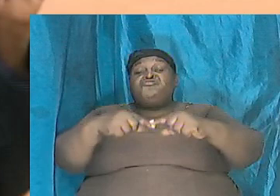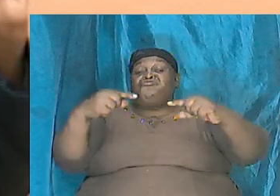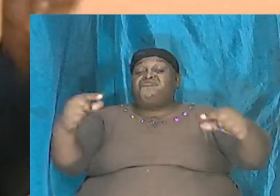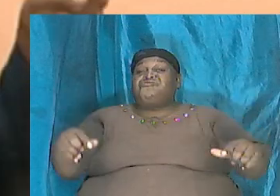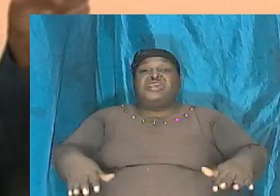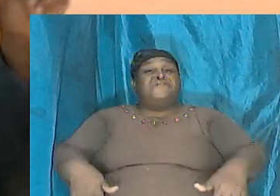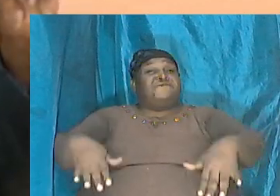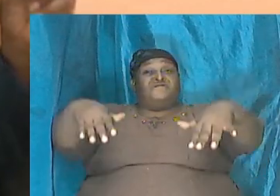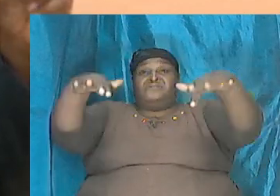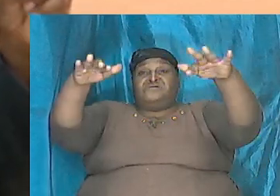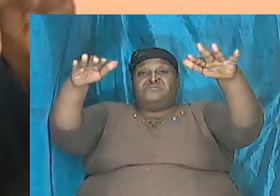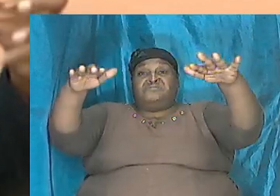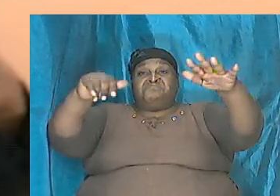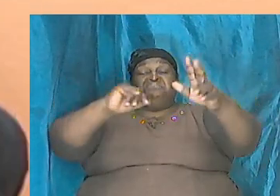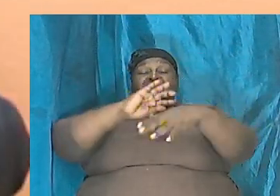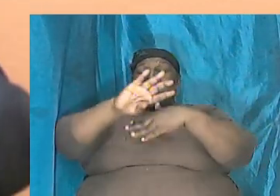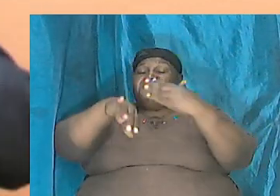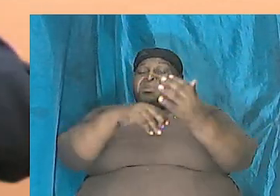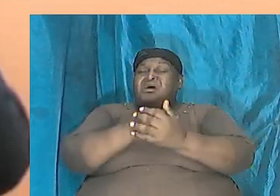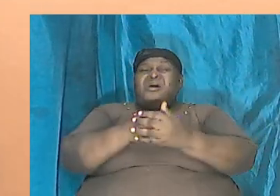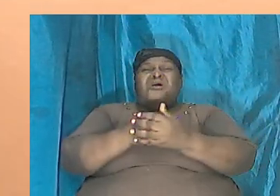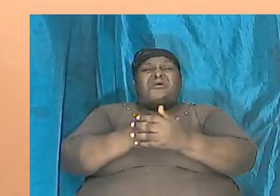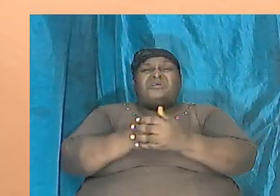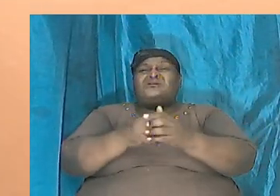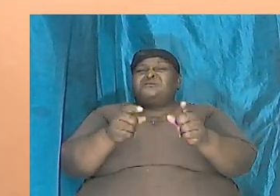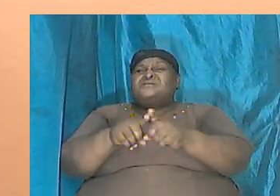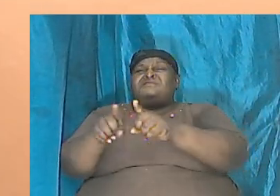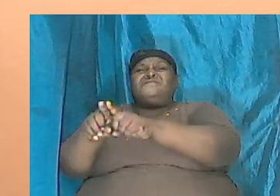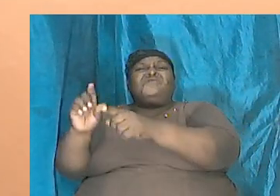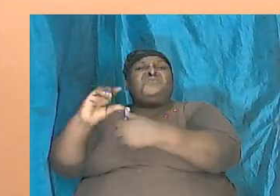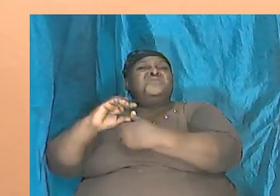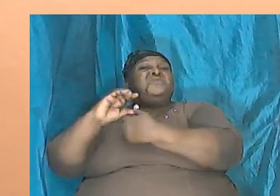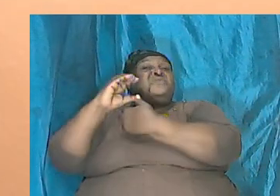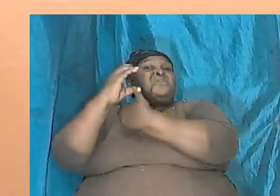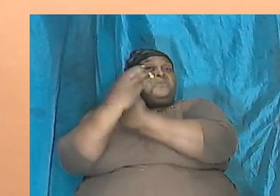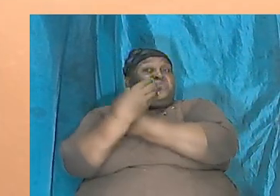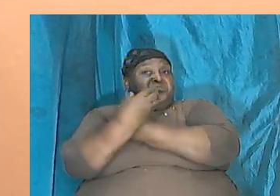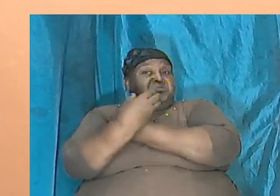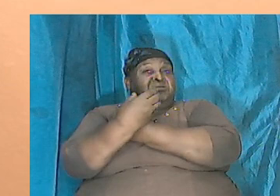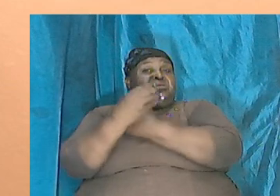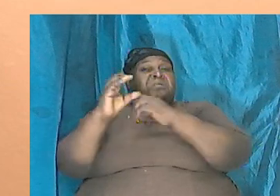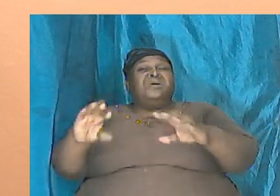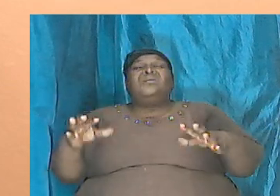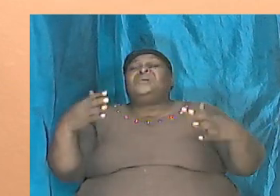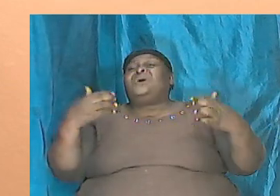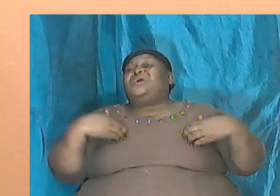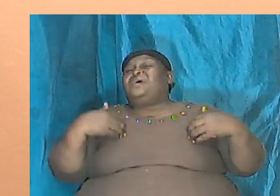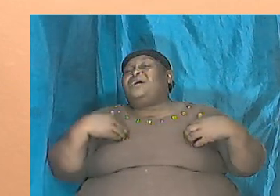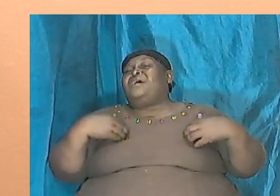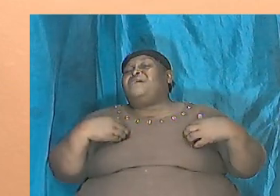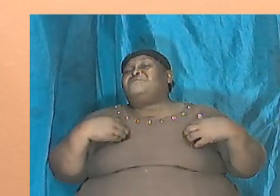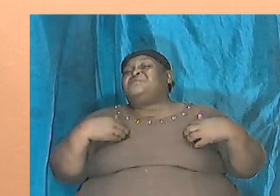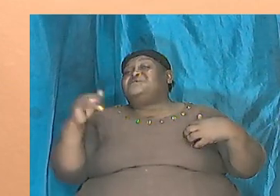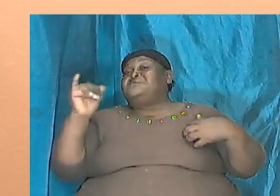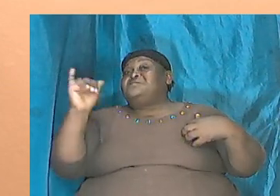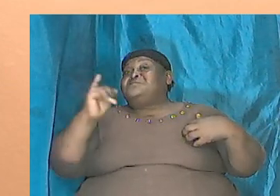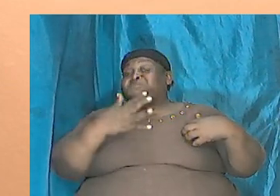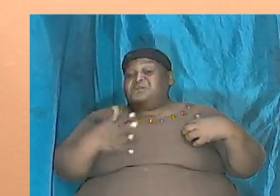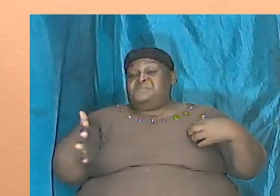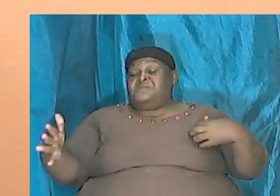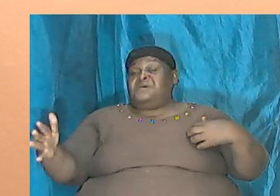different cultures can have accounts of similar things,